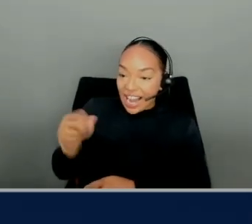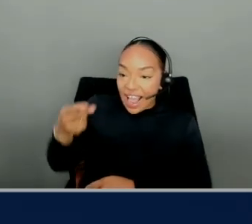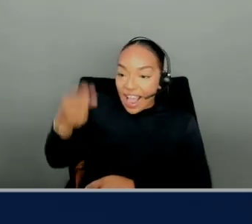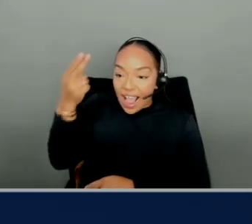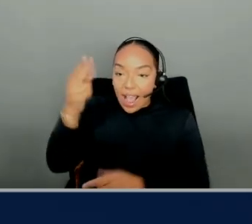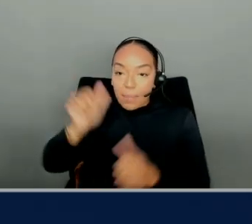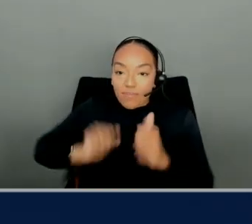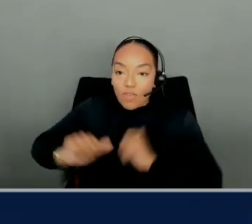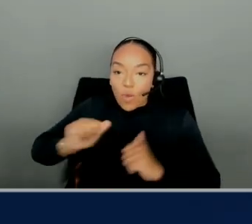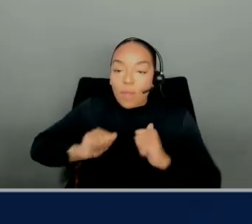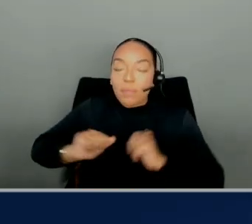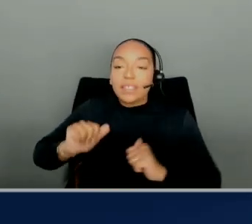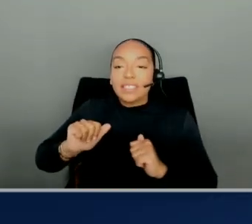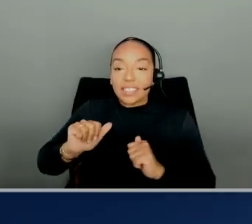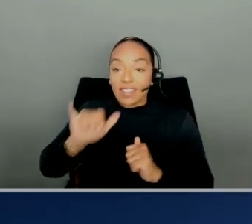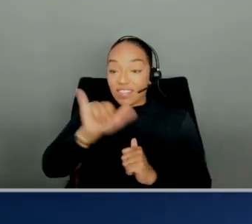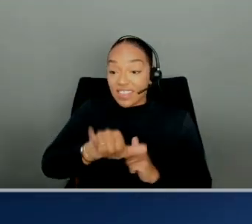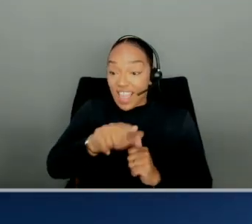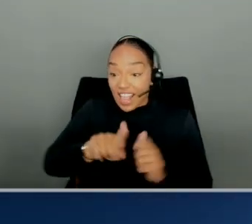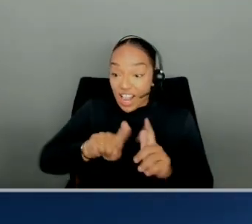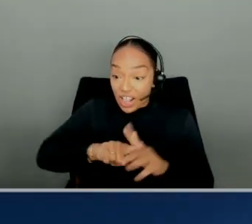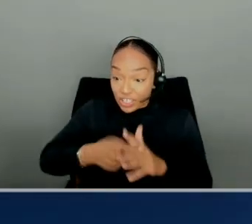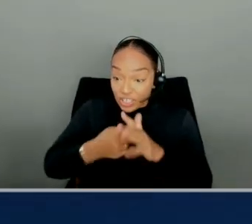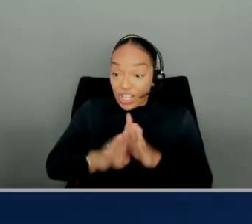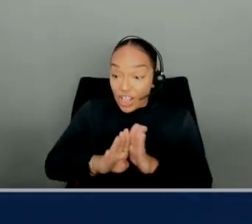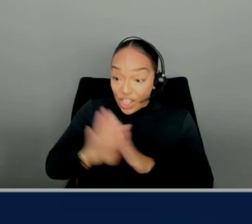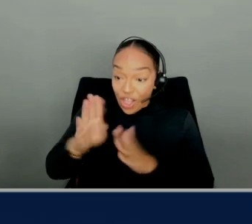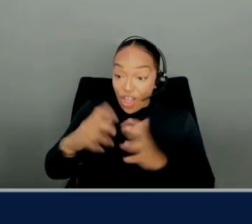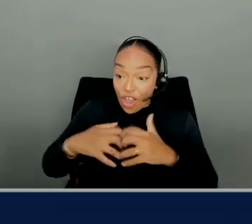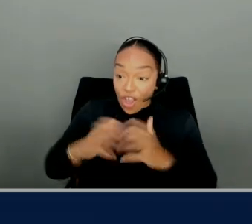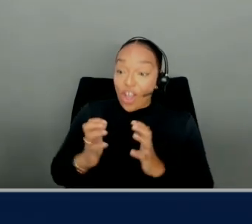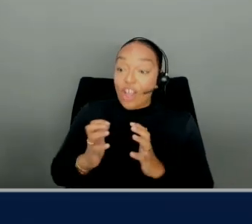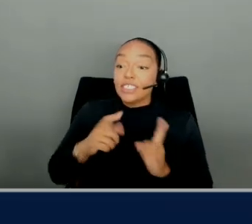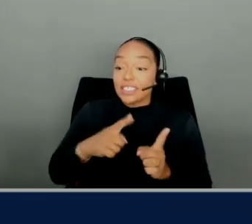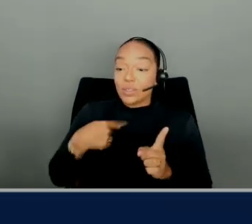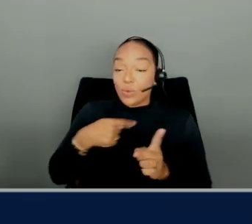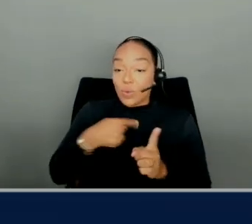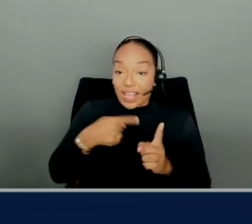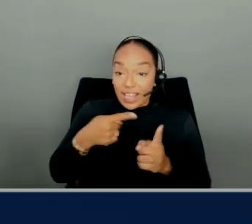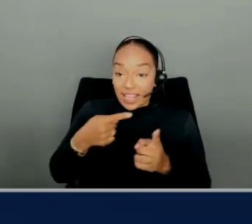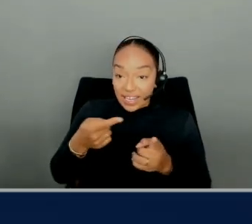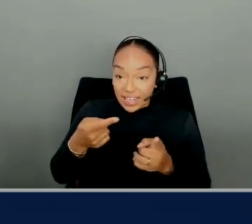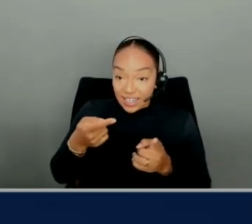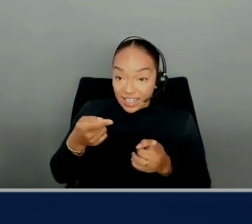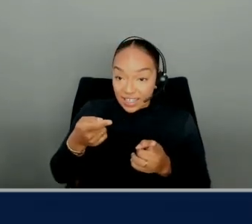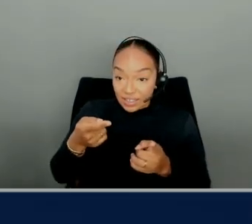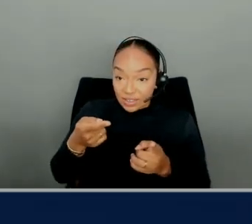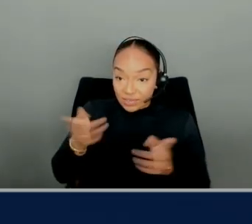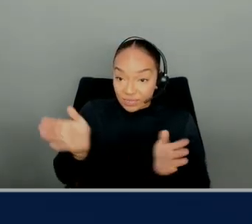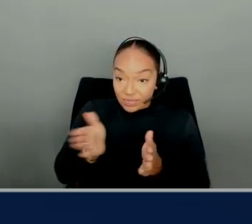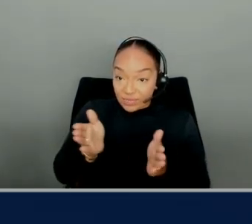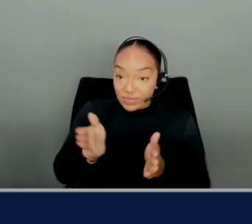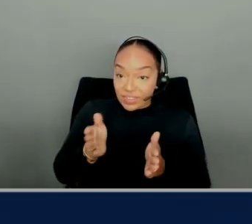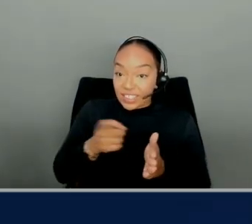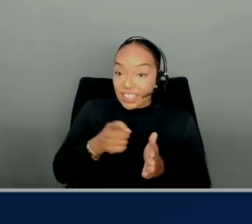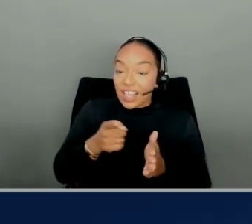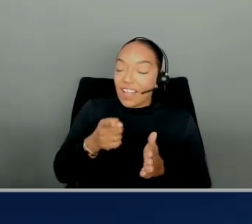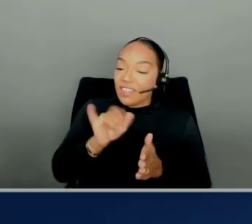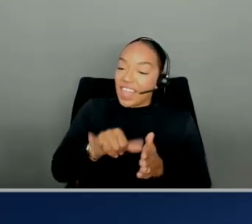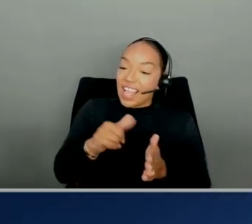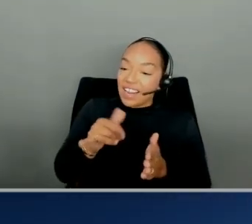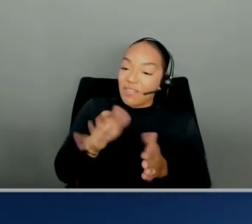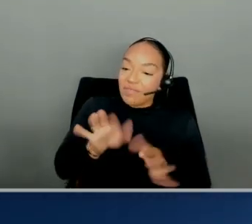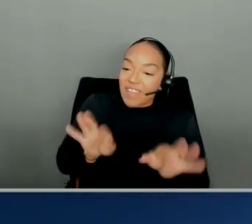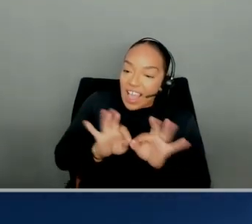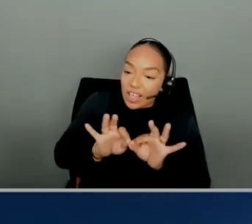storage optimized. With this launch, we are enabling, supporting the NDB, which is the number of distinct value. These are aggregation